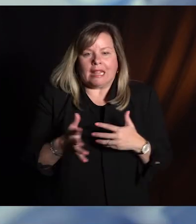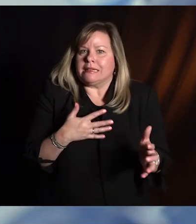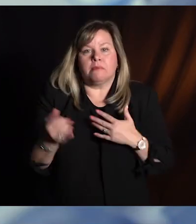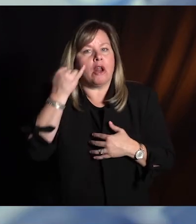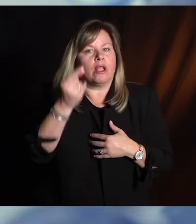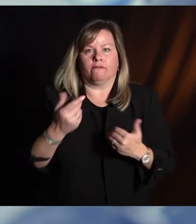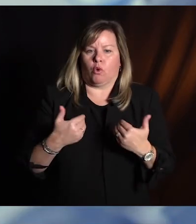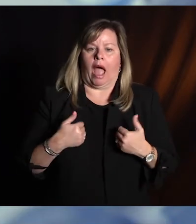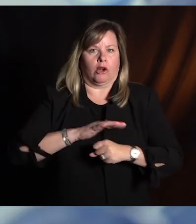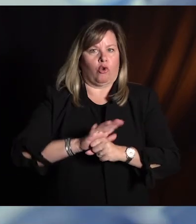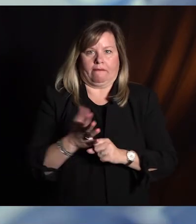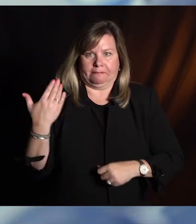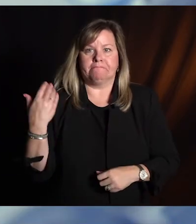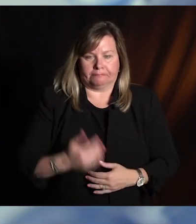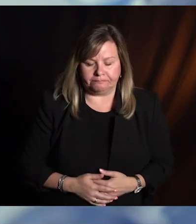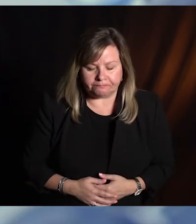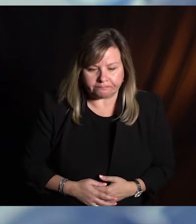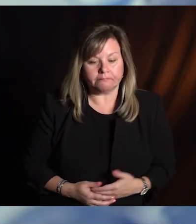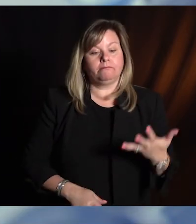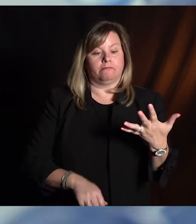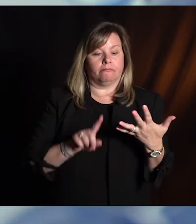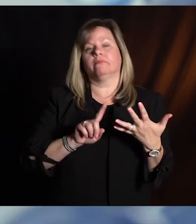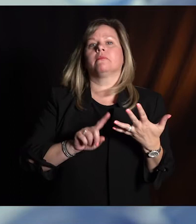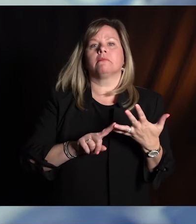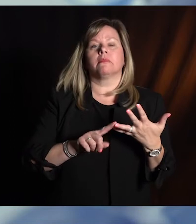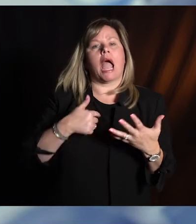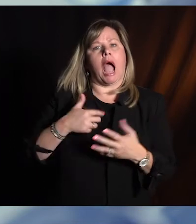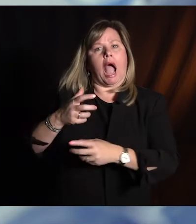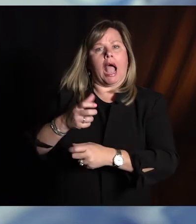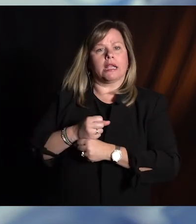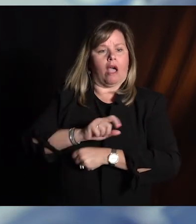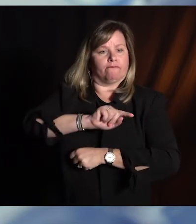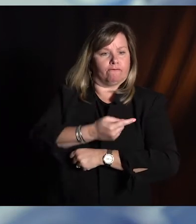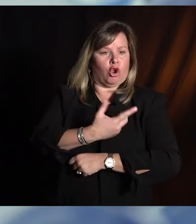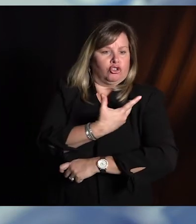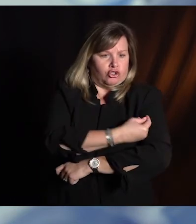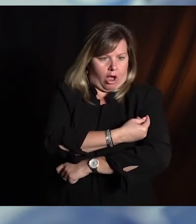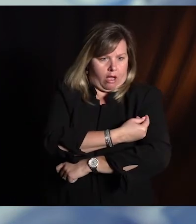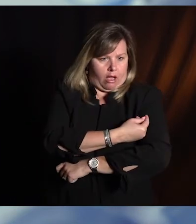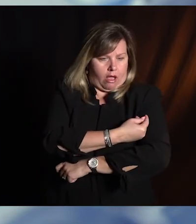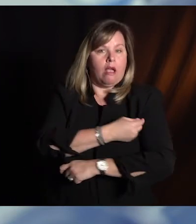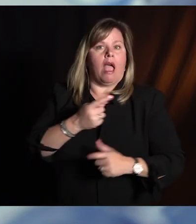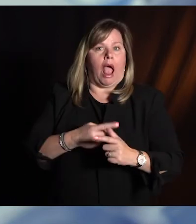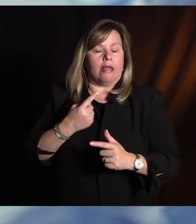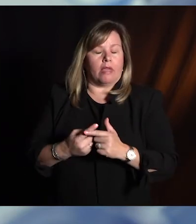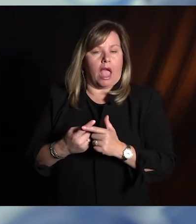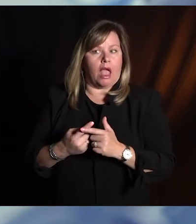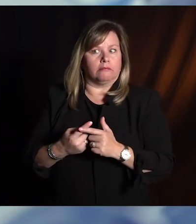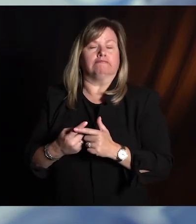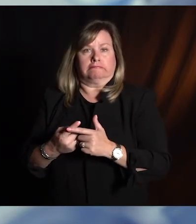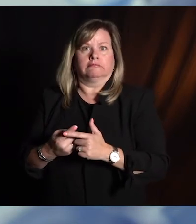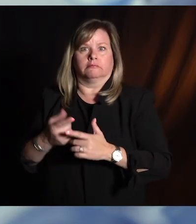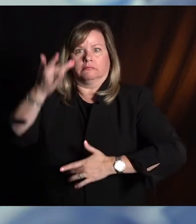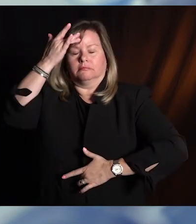Next question. I got the first shot and then I got COVID. What now? Well, let your provider know, but we